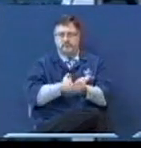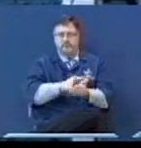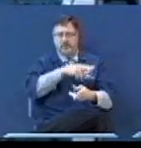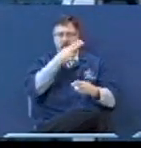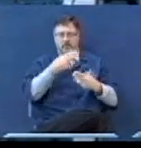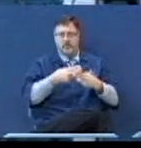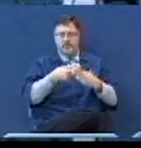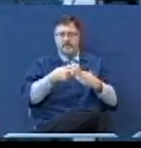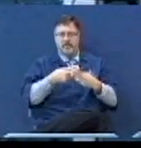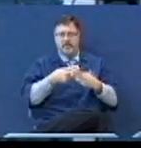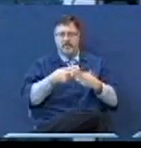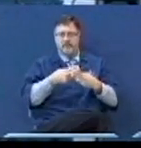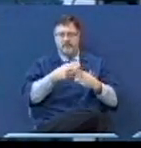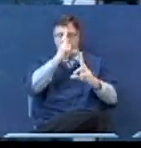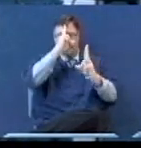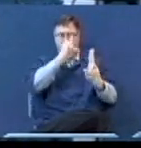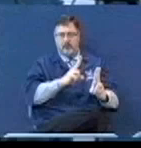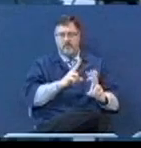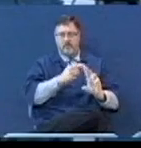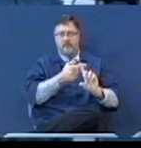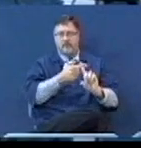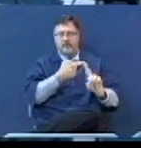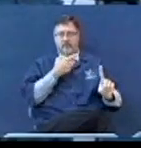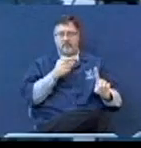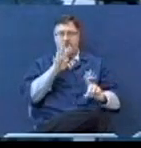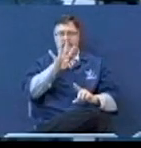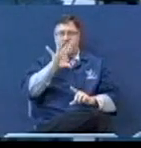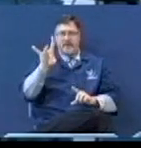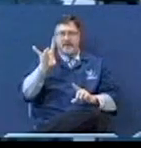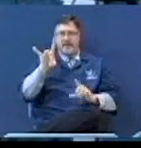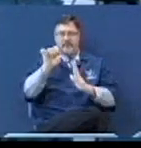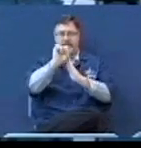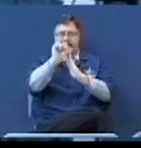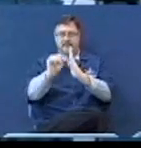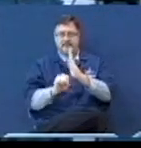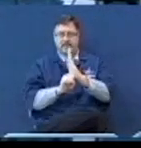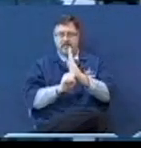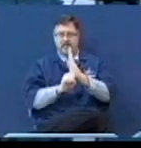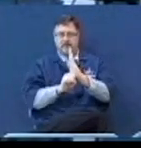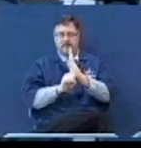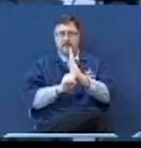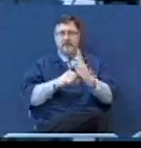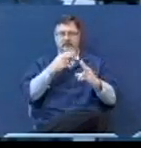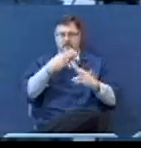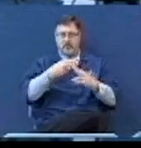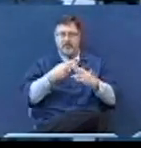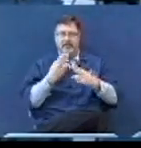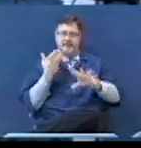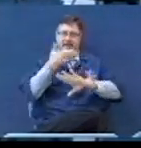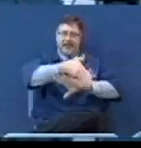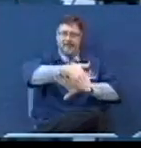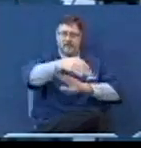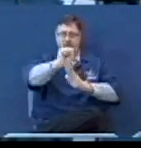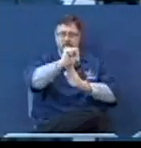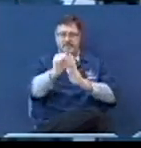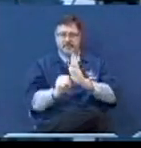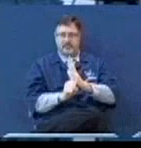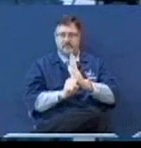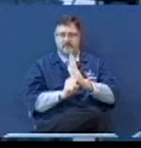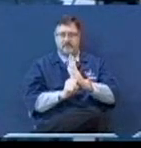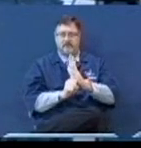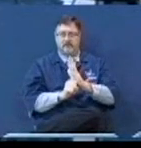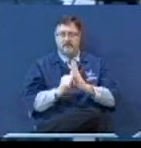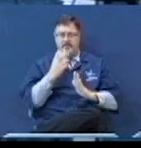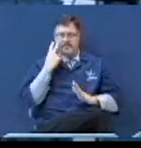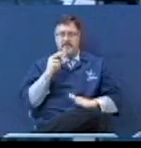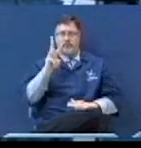of our 48th state. If you know anything about the battleships, they're all named after the state. And I saw where the West